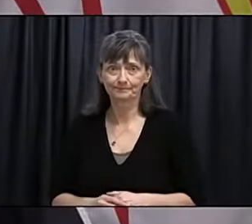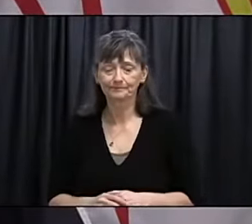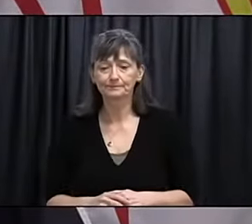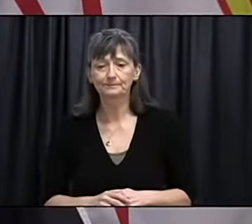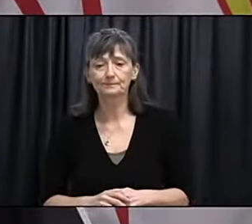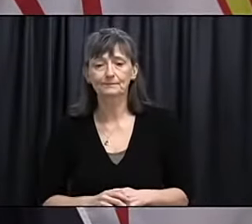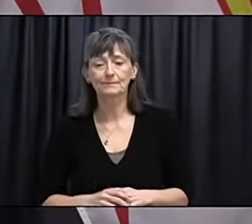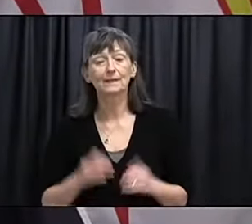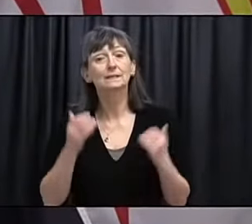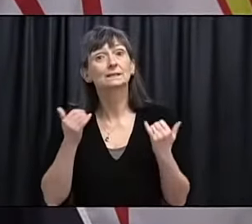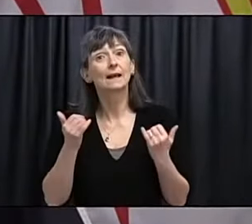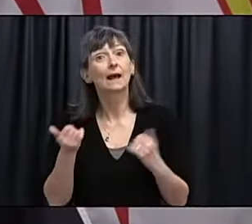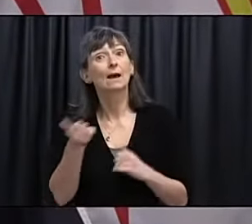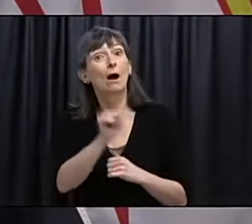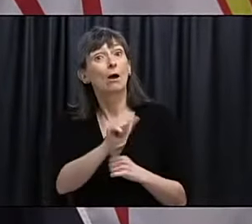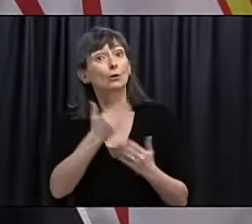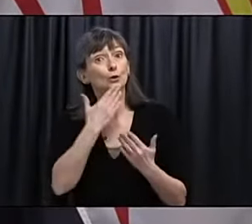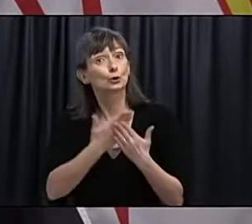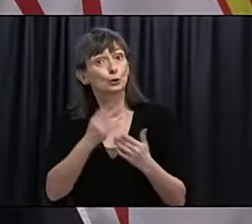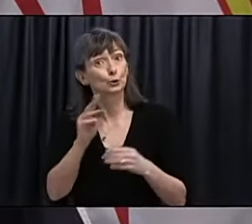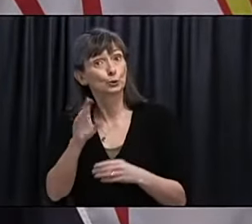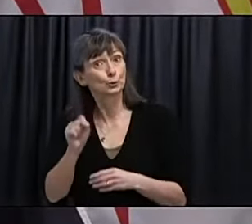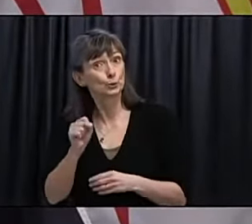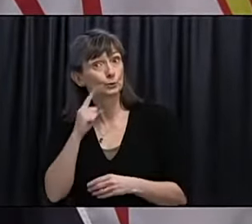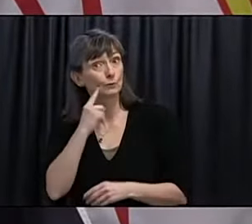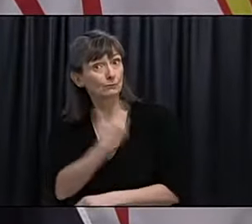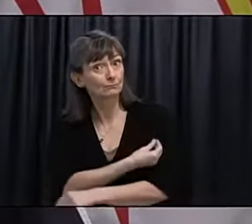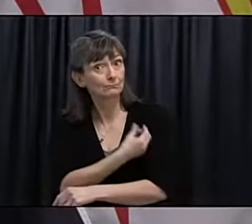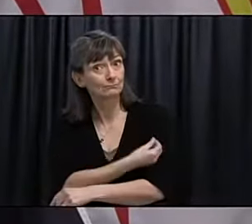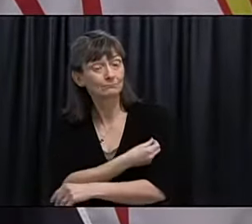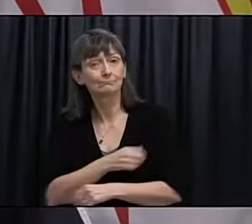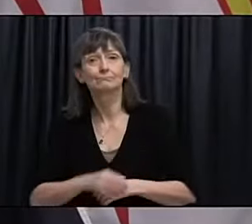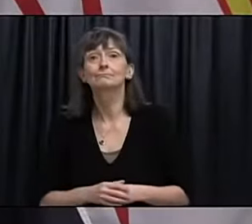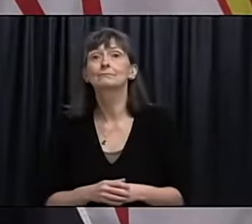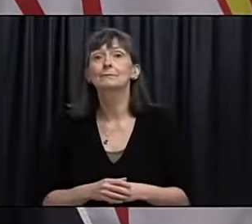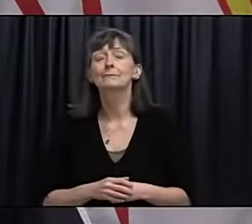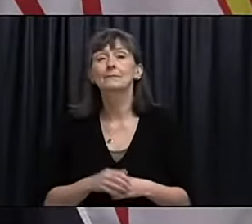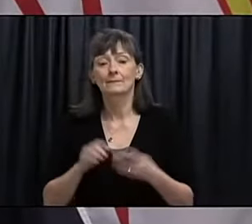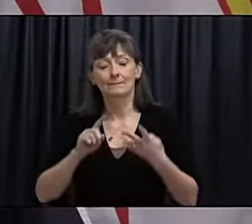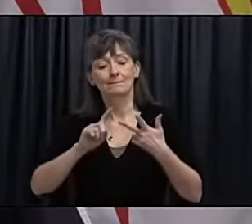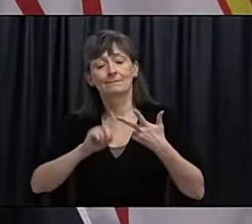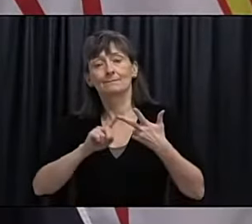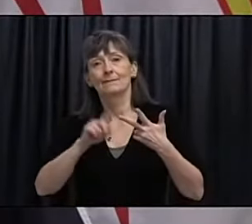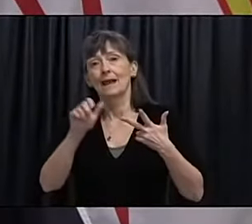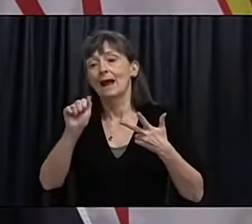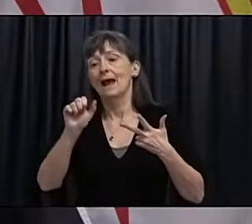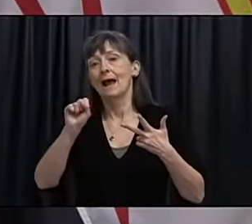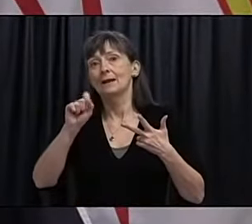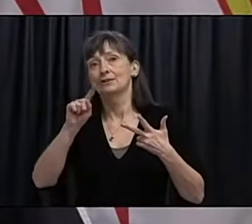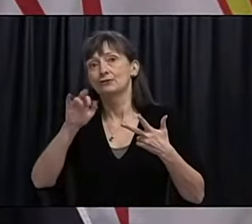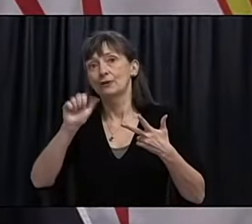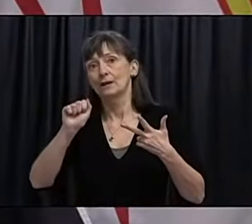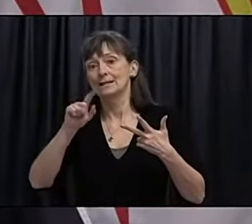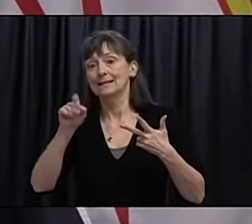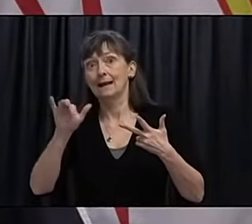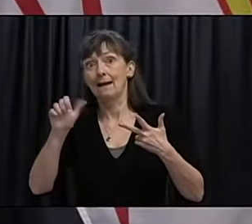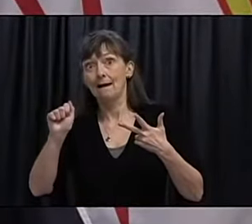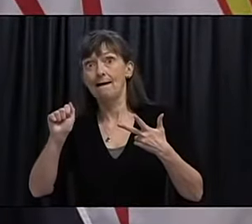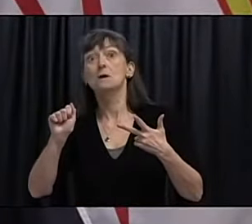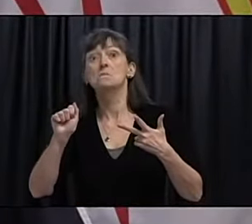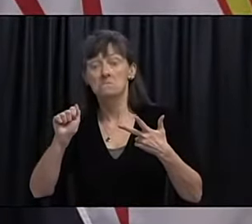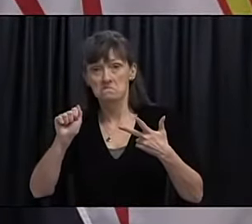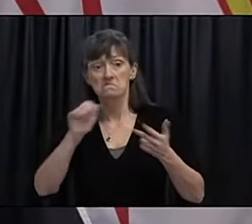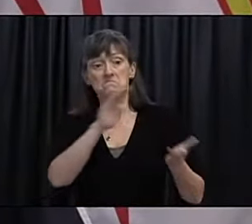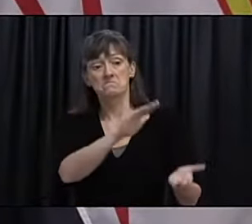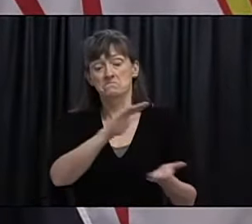Today we have more good news on the vaccine front. We are announcing the first recipients of the AstraZeneca vaccine. The initial shipment will be